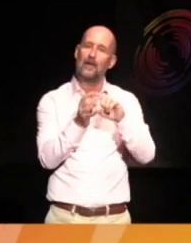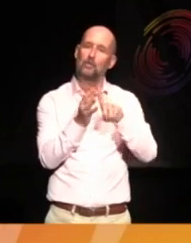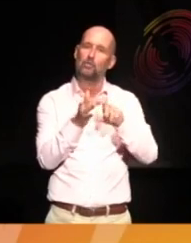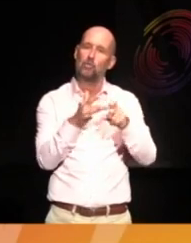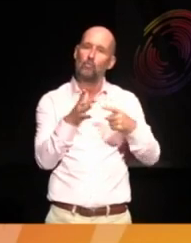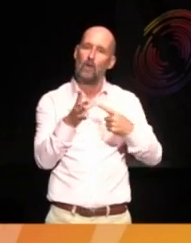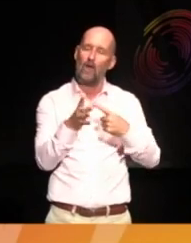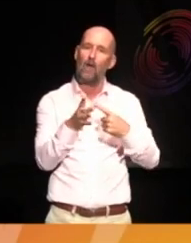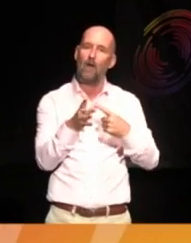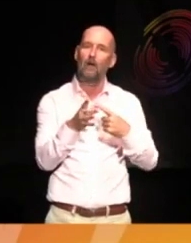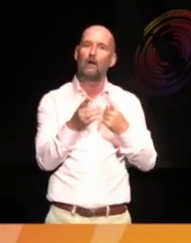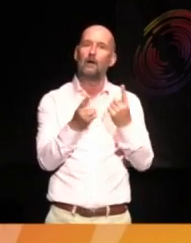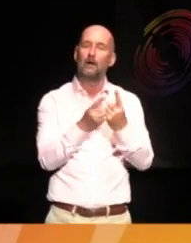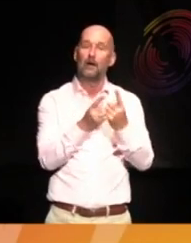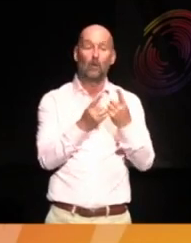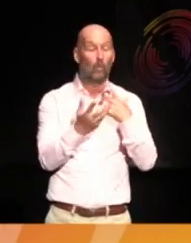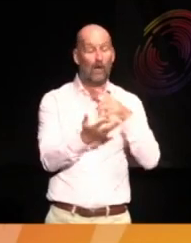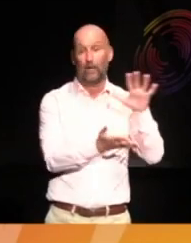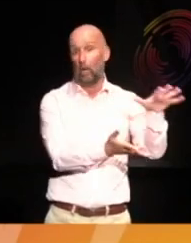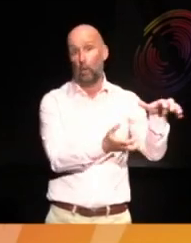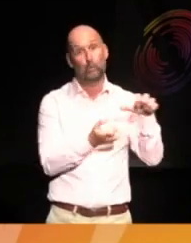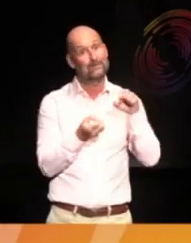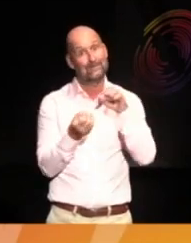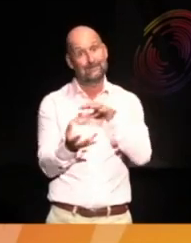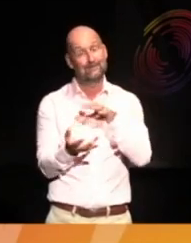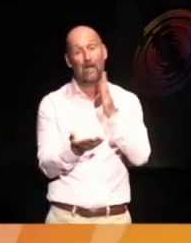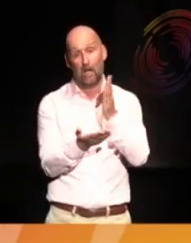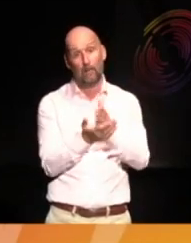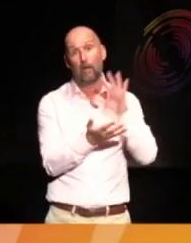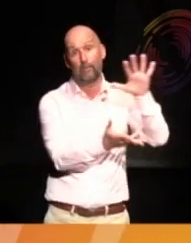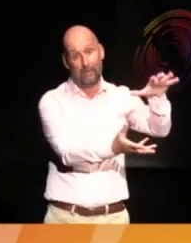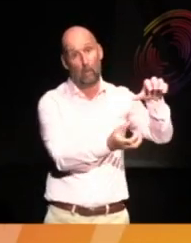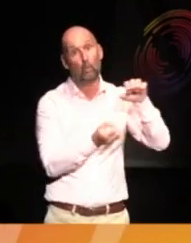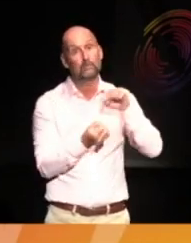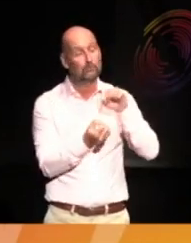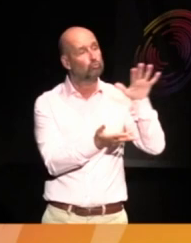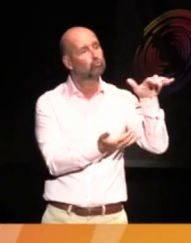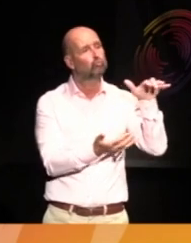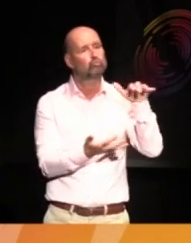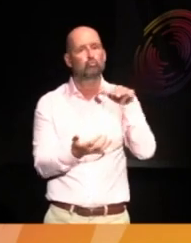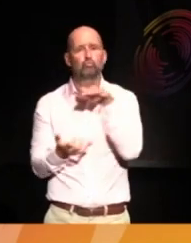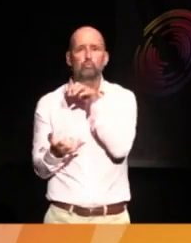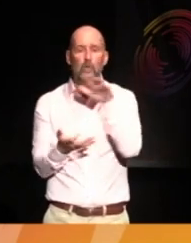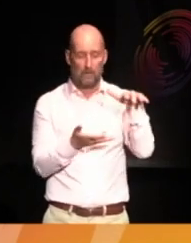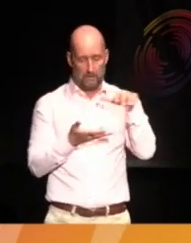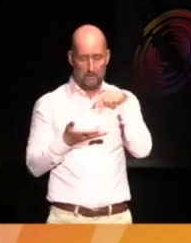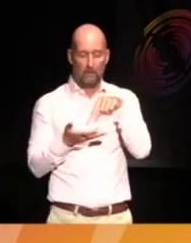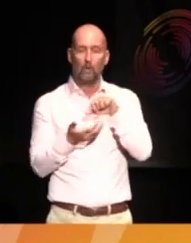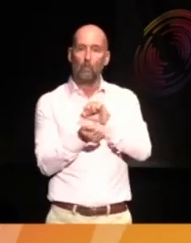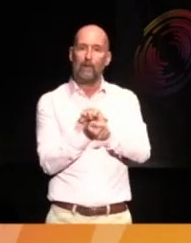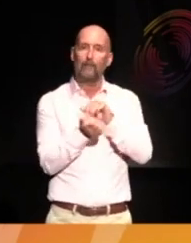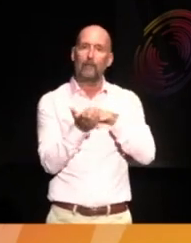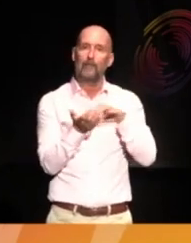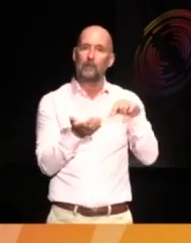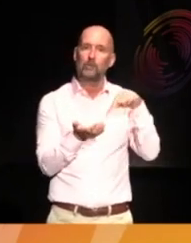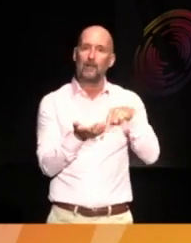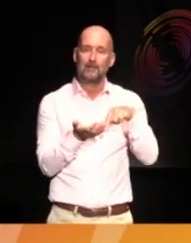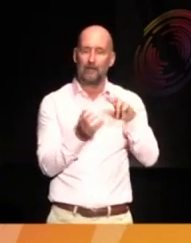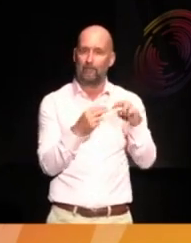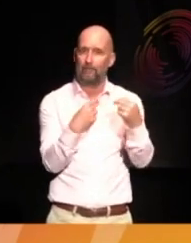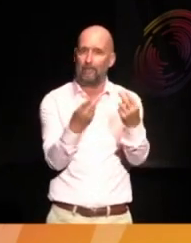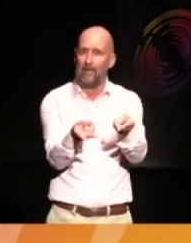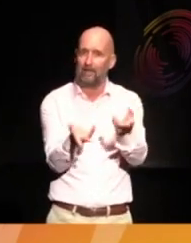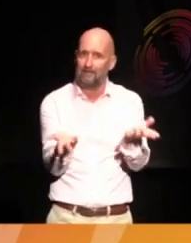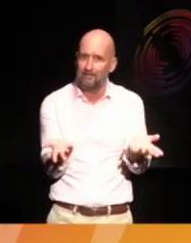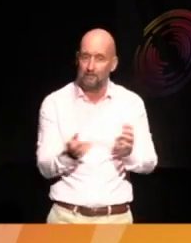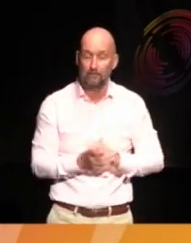return looted, because that's what it is, collections that we hold in Manchester. And I think